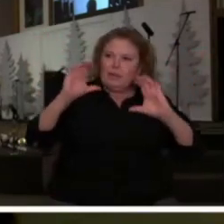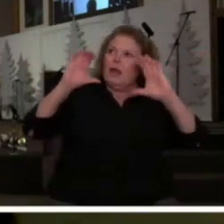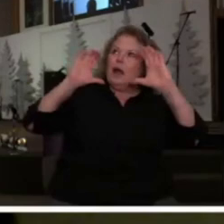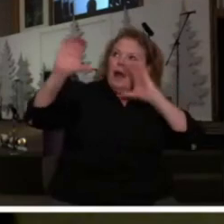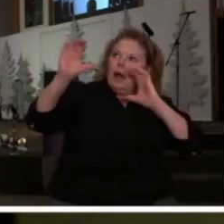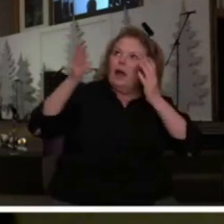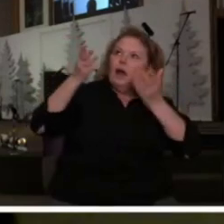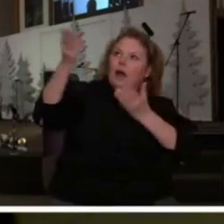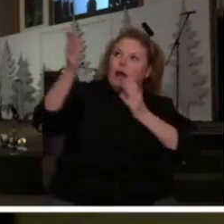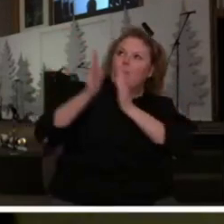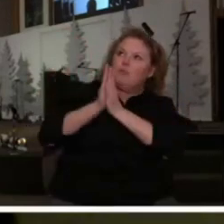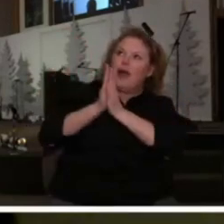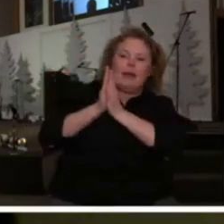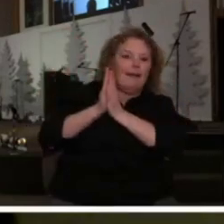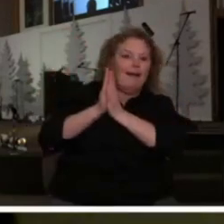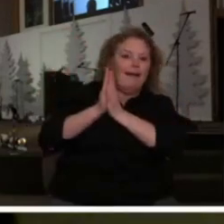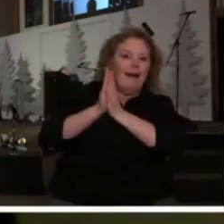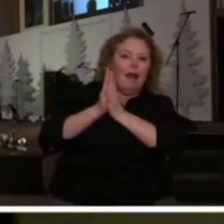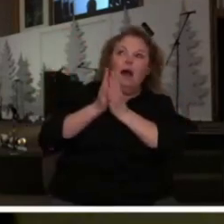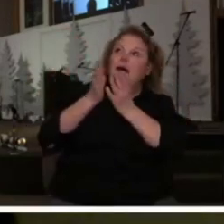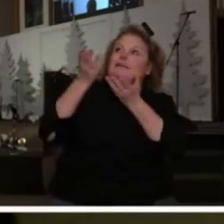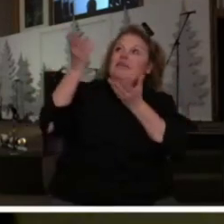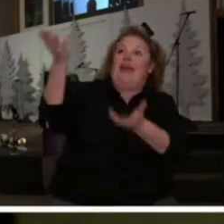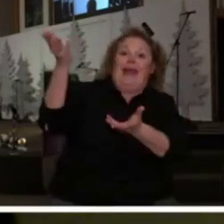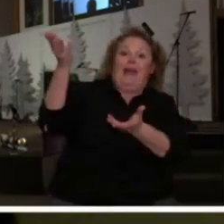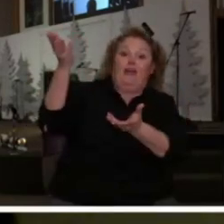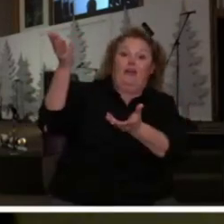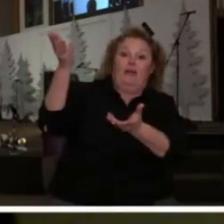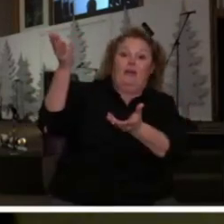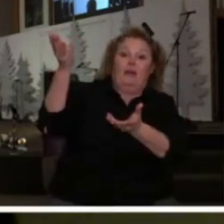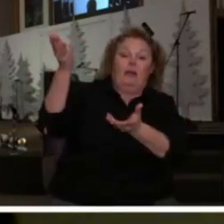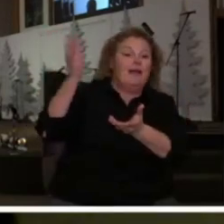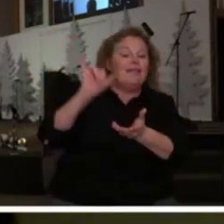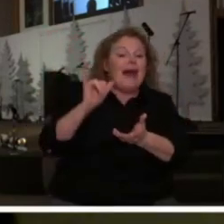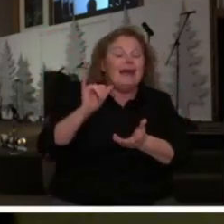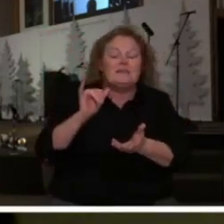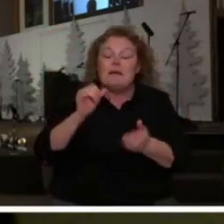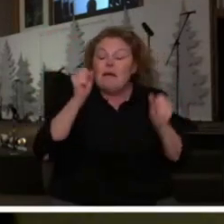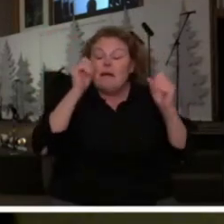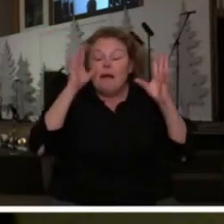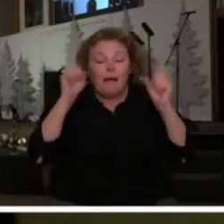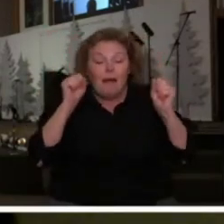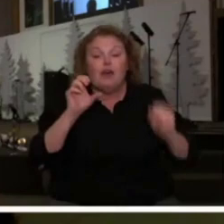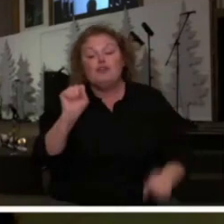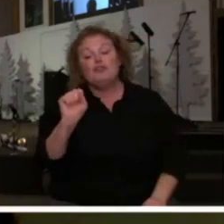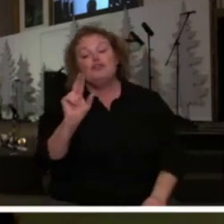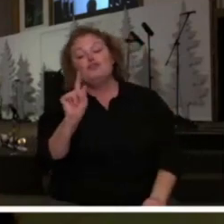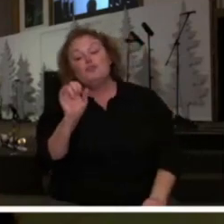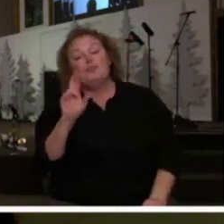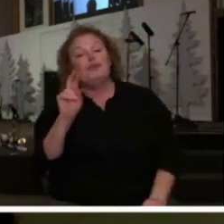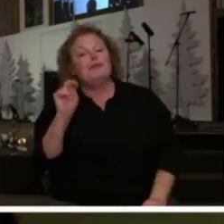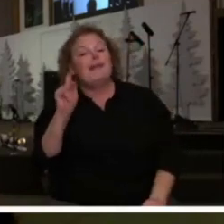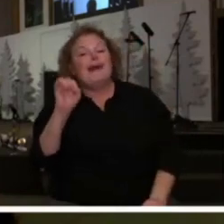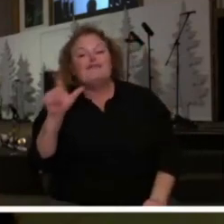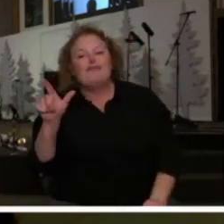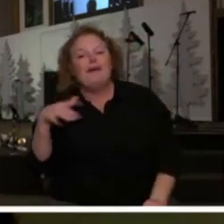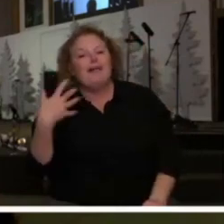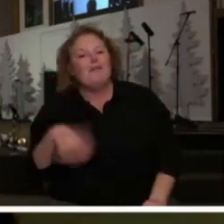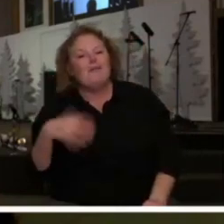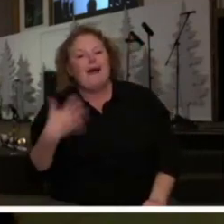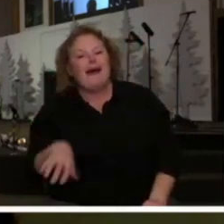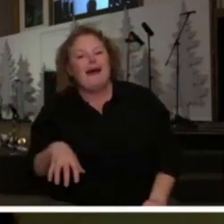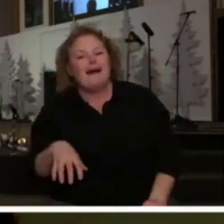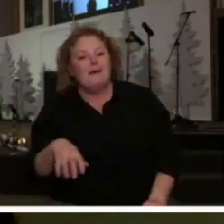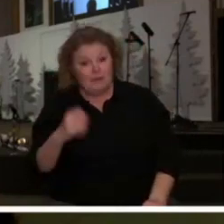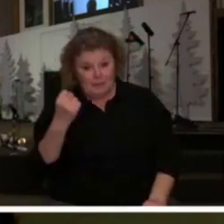became alive in you it is a supernatural experience that takes place at the moment of salvation does that